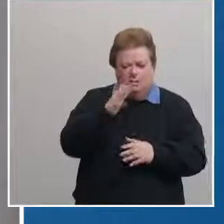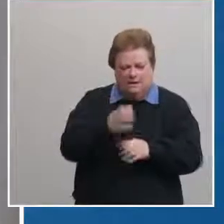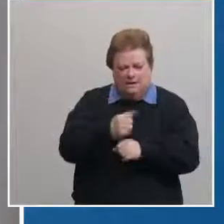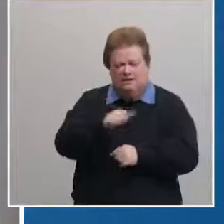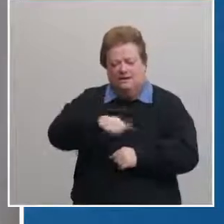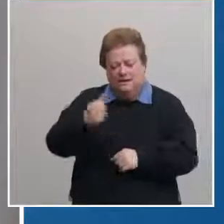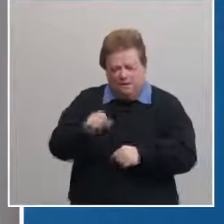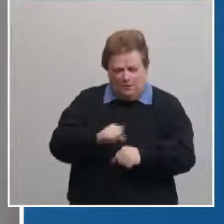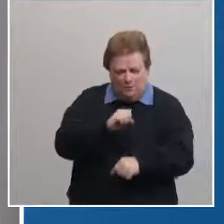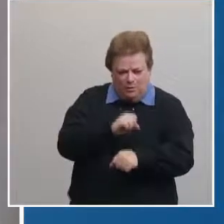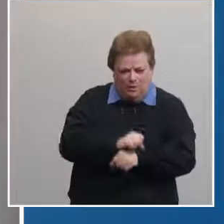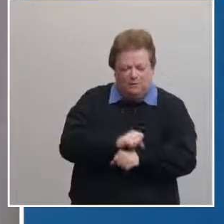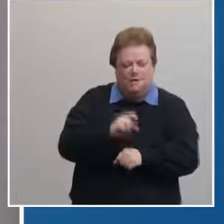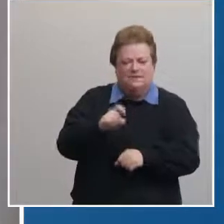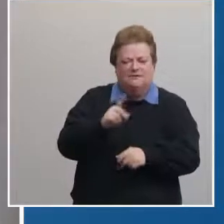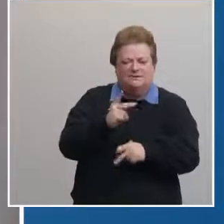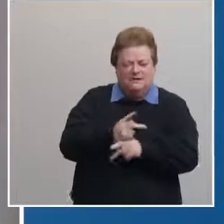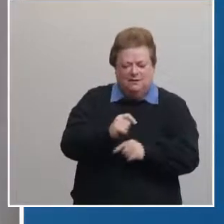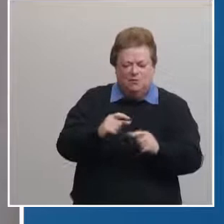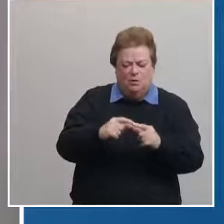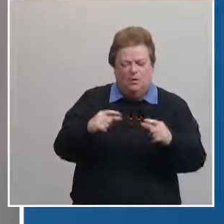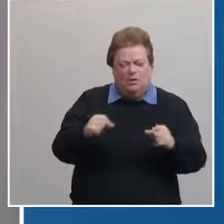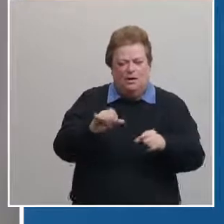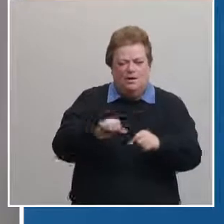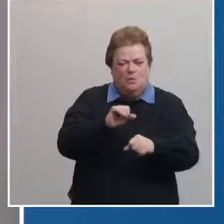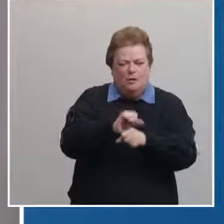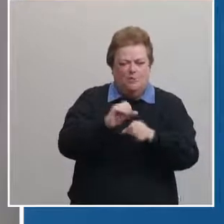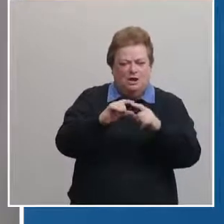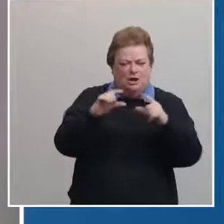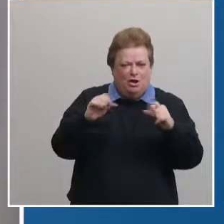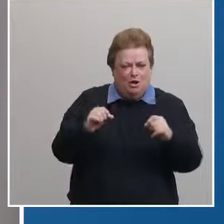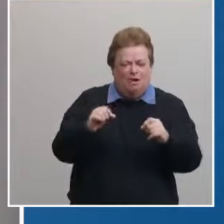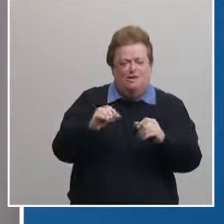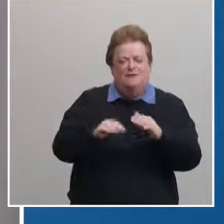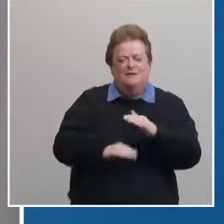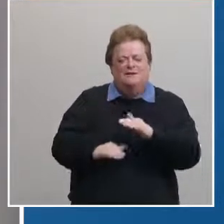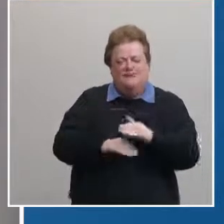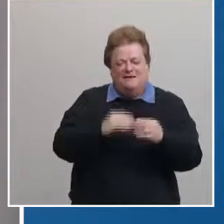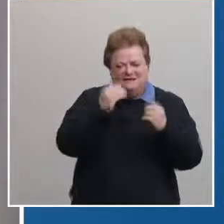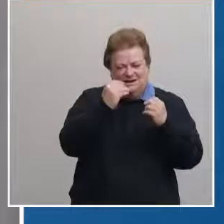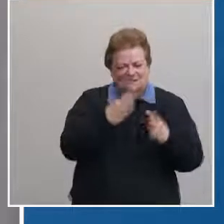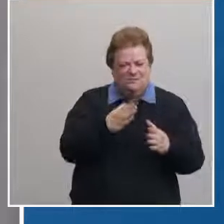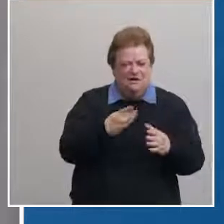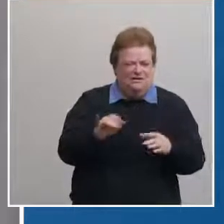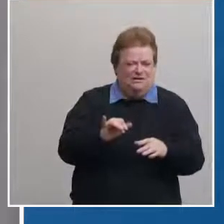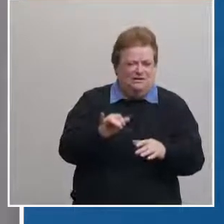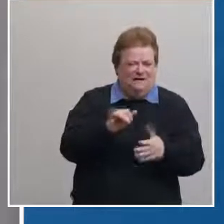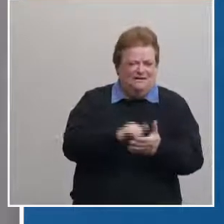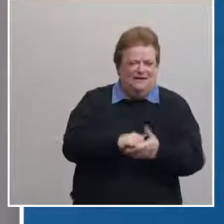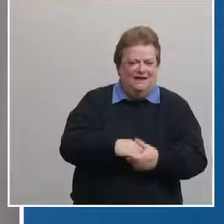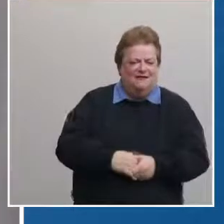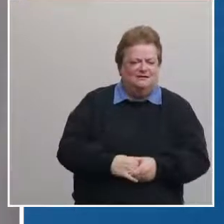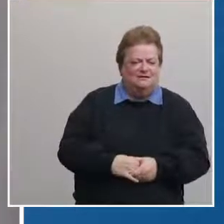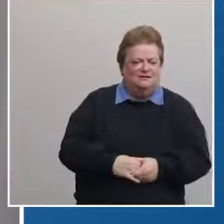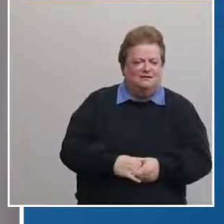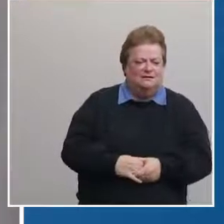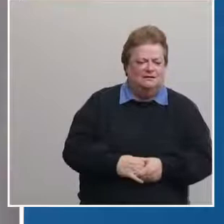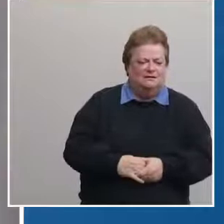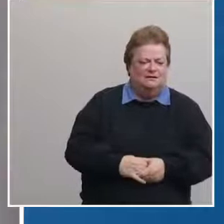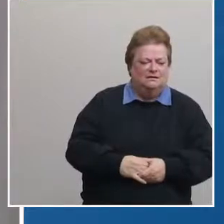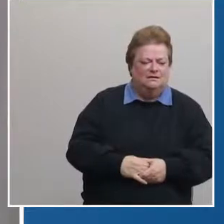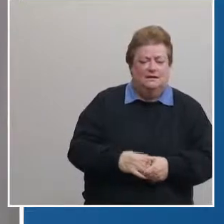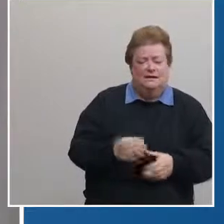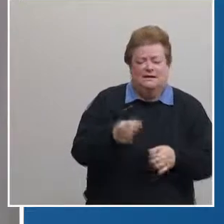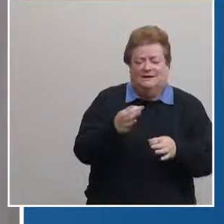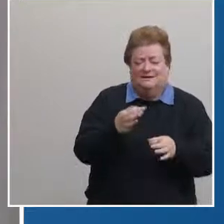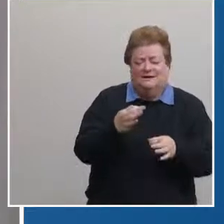appointment you need to keep your appointment card just some basic information like that we also this is